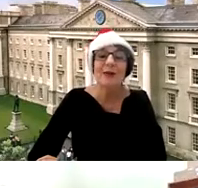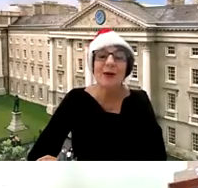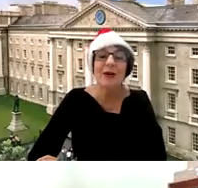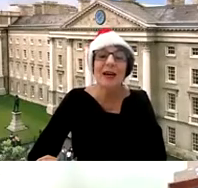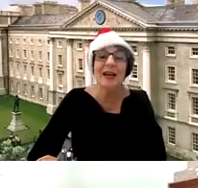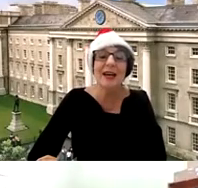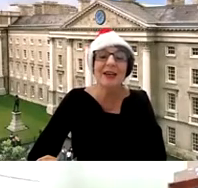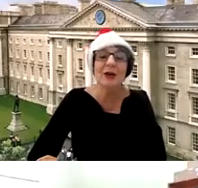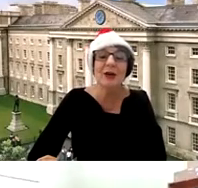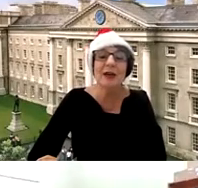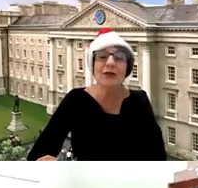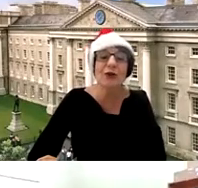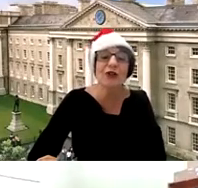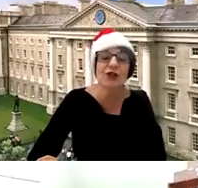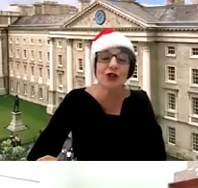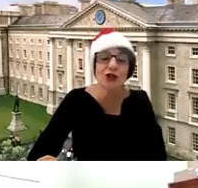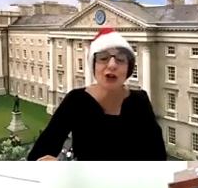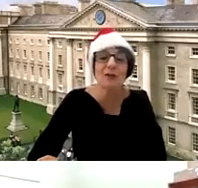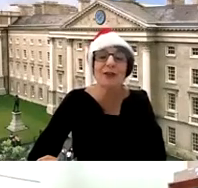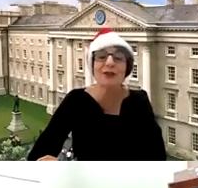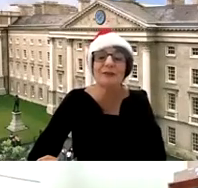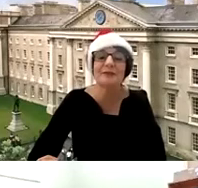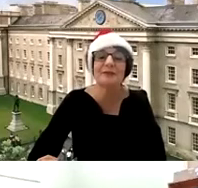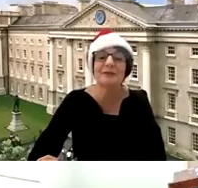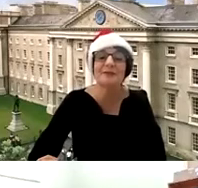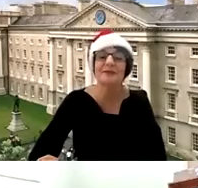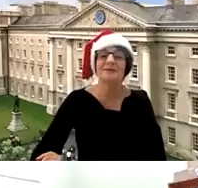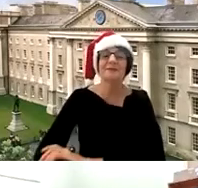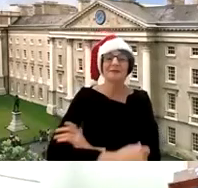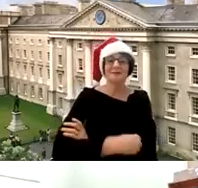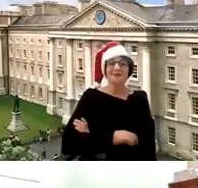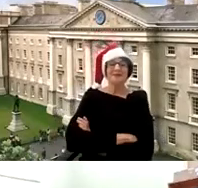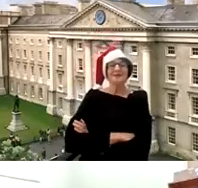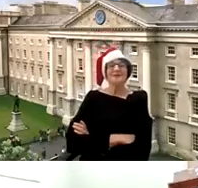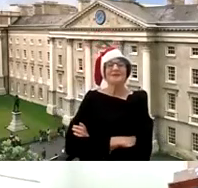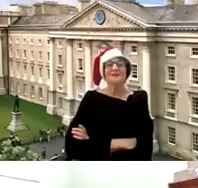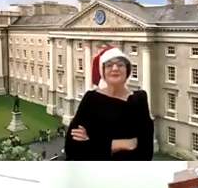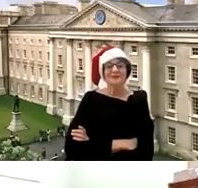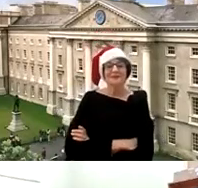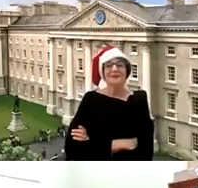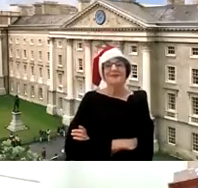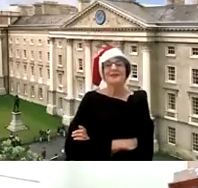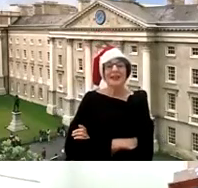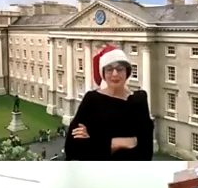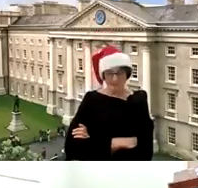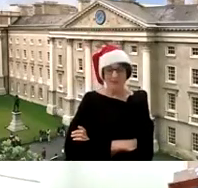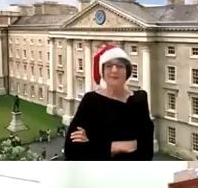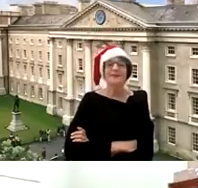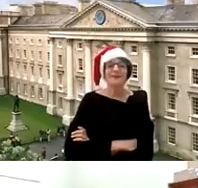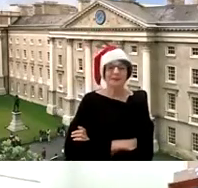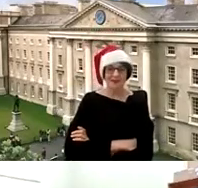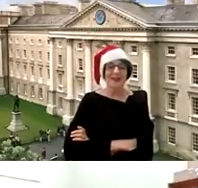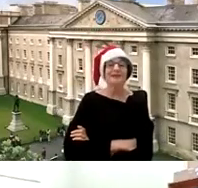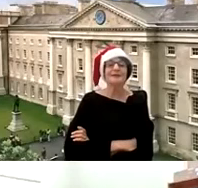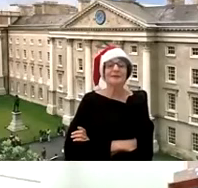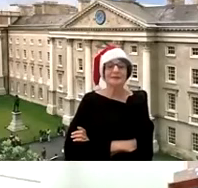so okay noel if you could very much sorry sorry about the technical glitch can everybody hear me yeah yeah